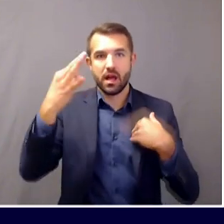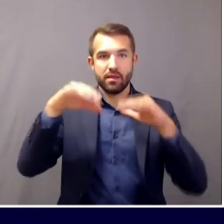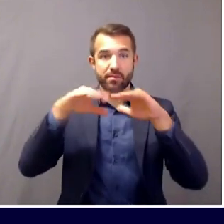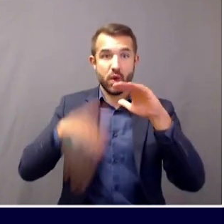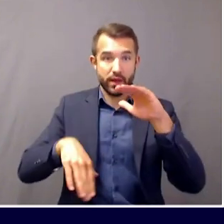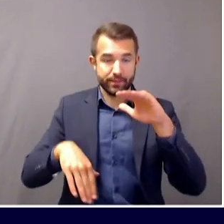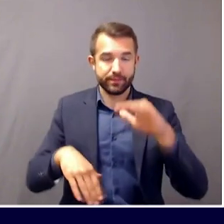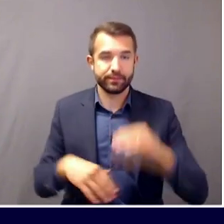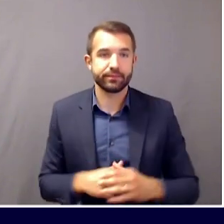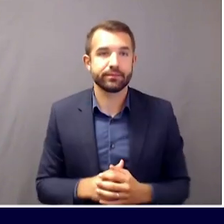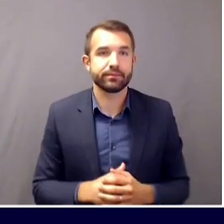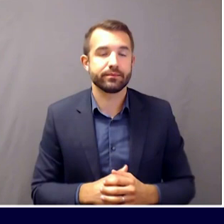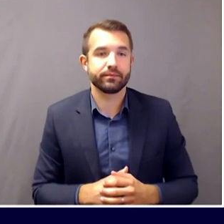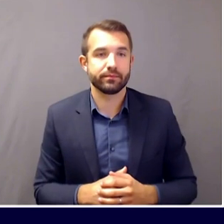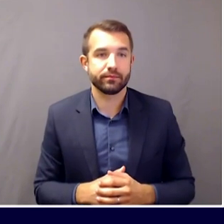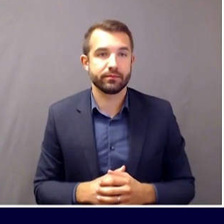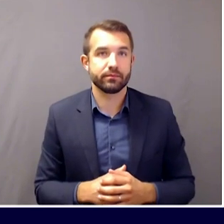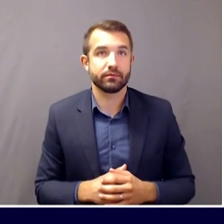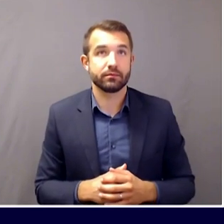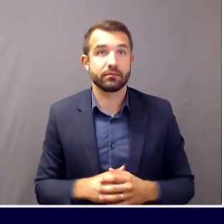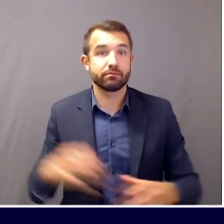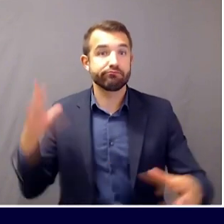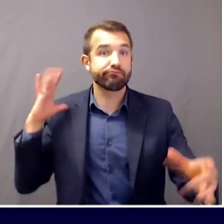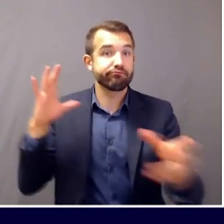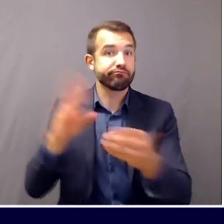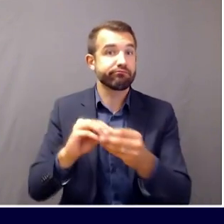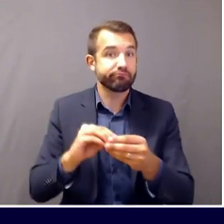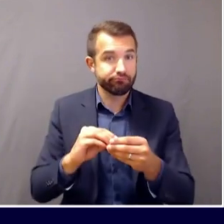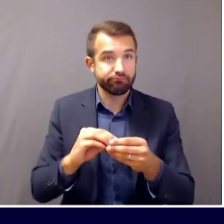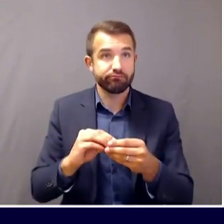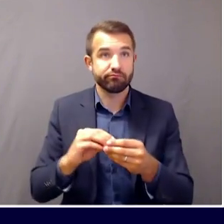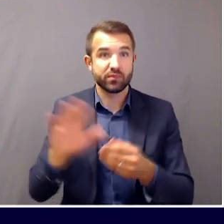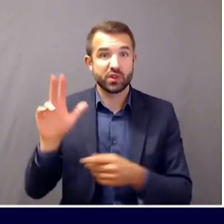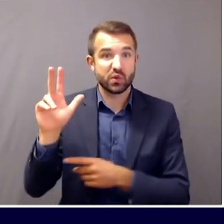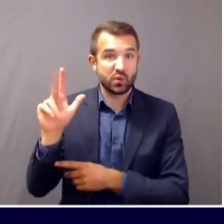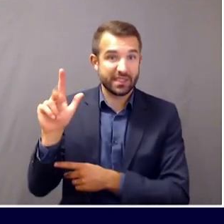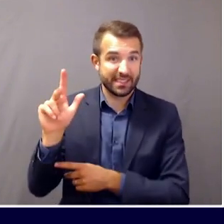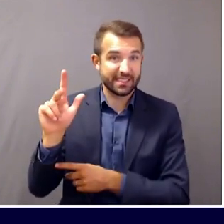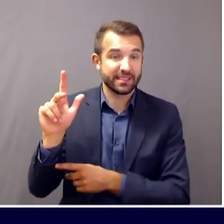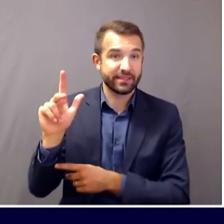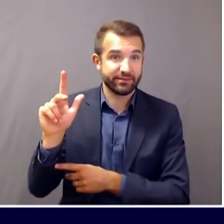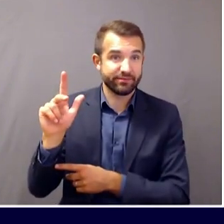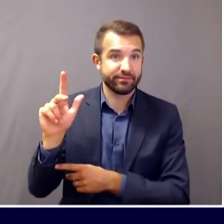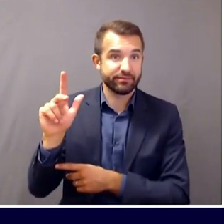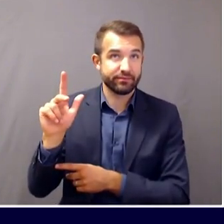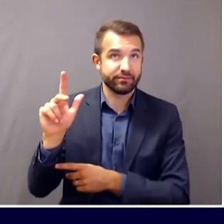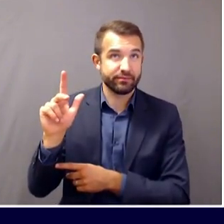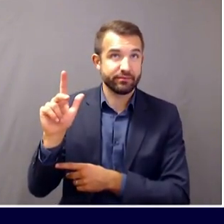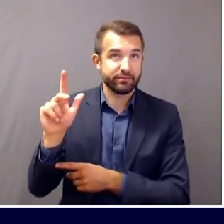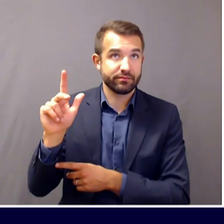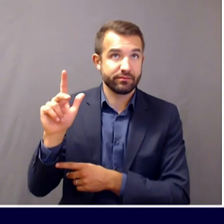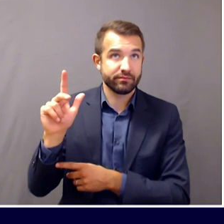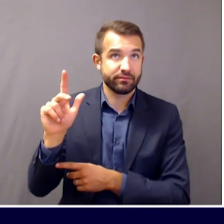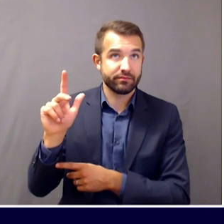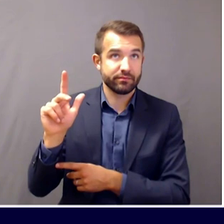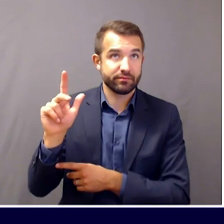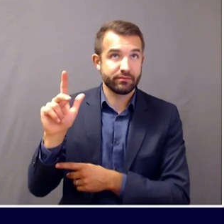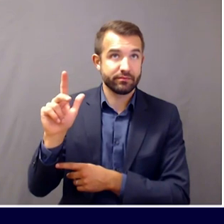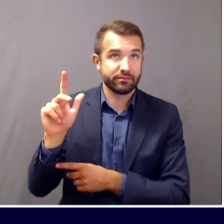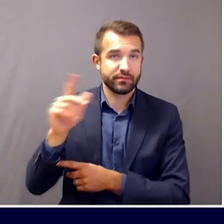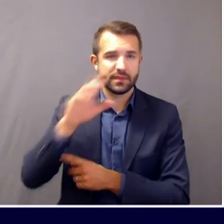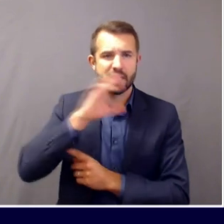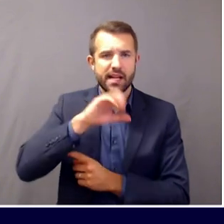thus far, 23 have been in cases and have been in children who were younger than the age of 10.